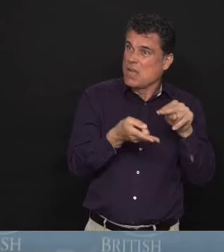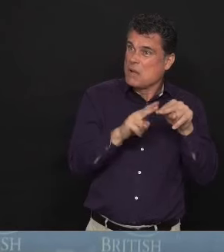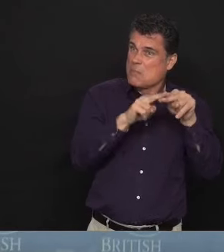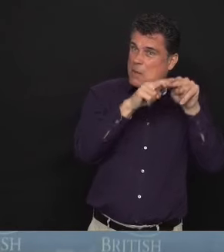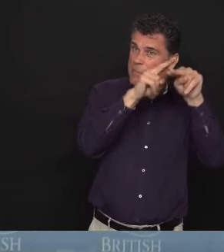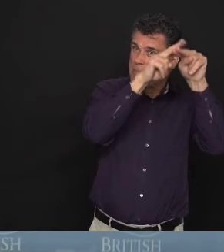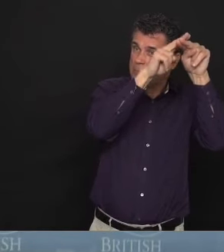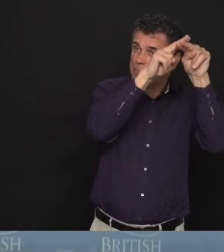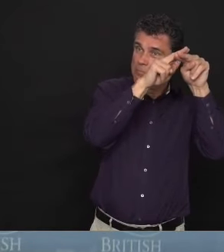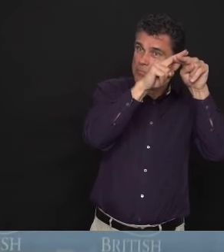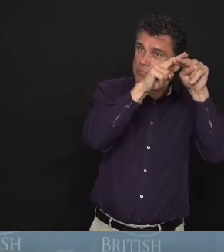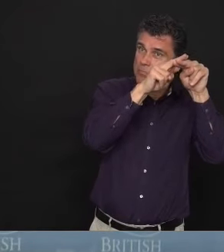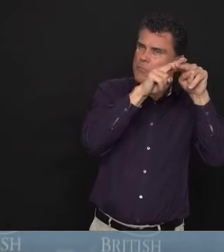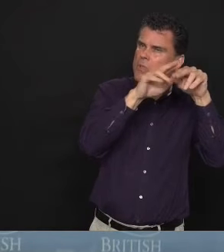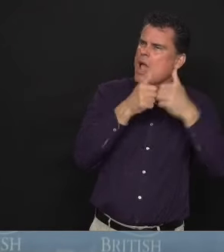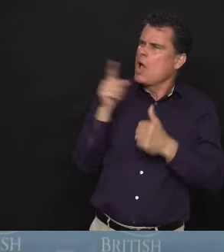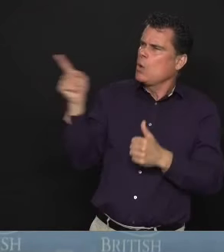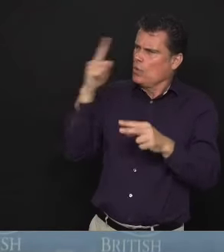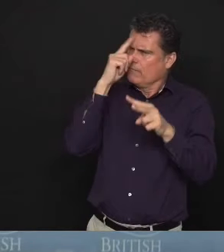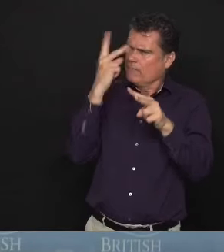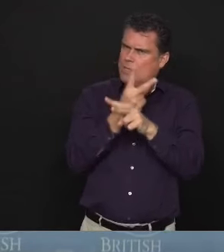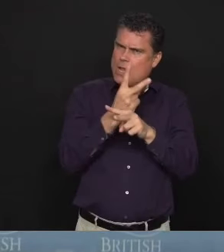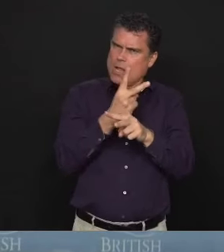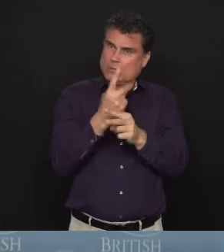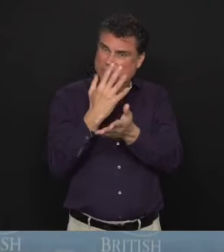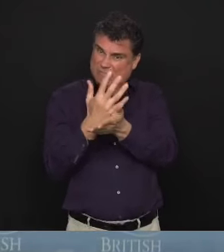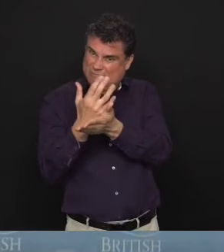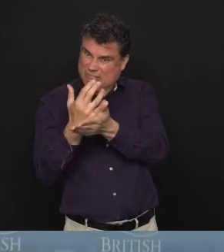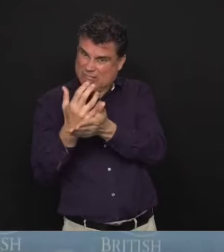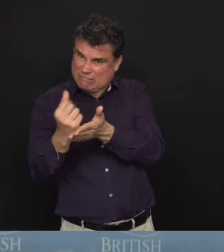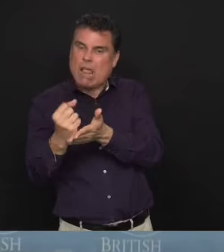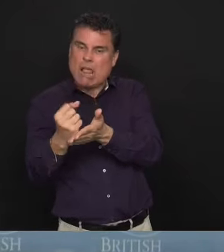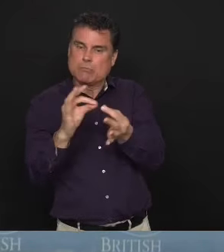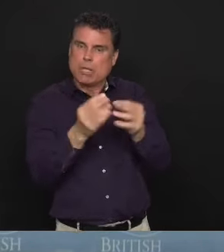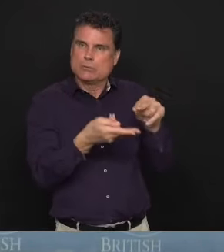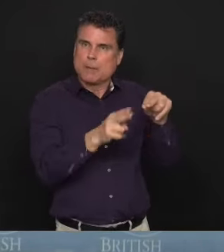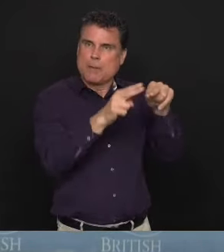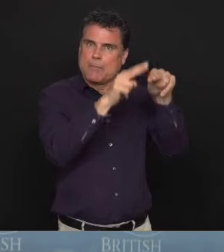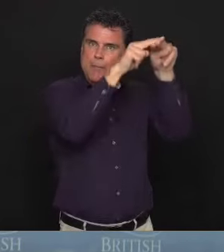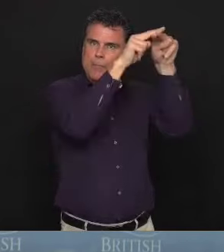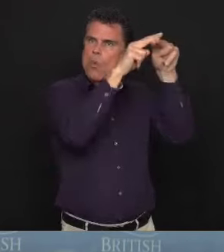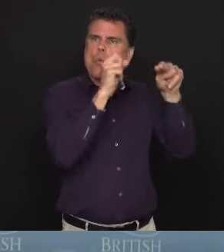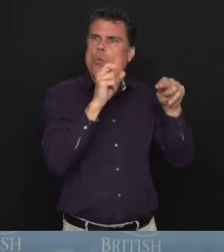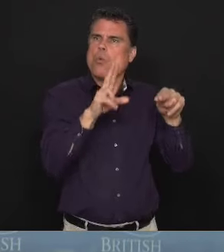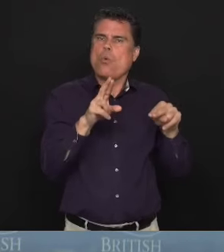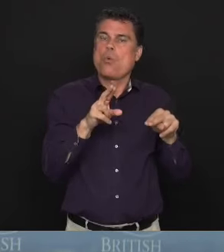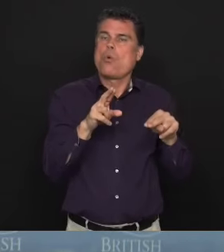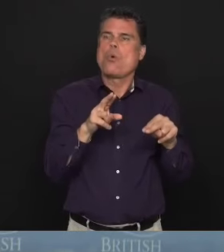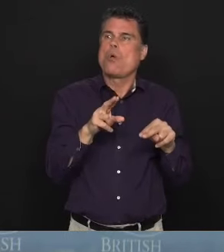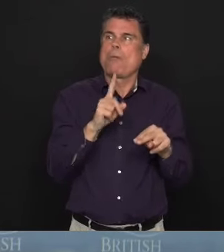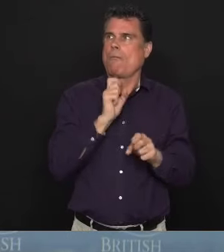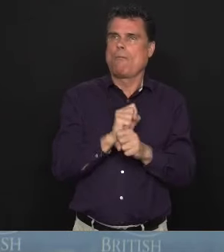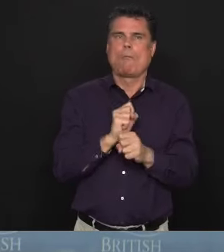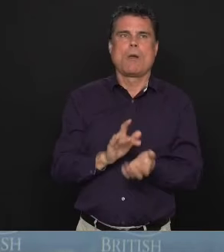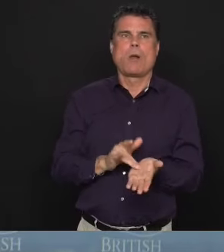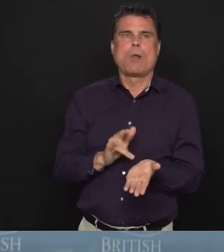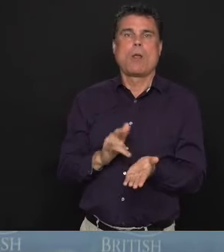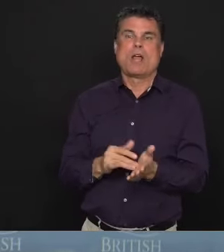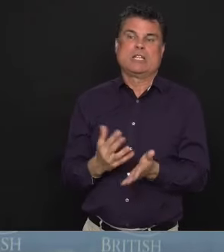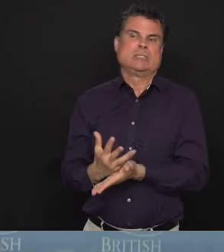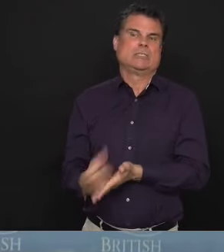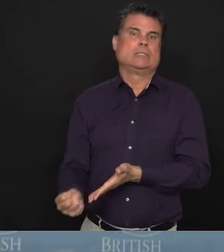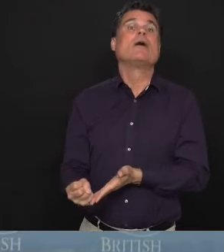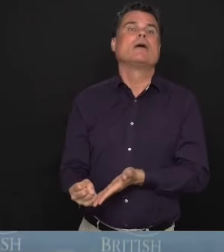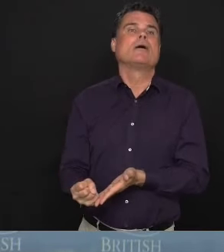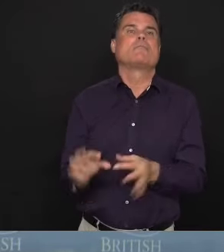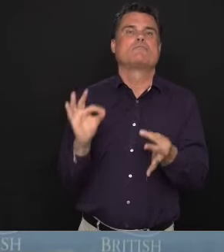are you gauging that in terms of the prices being seen throughout the community? Well, that's one of the things that Consumer Protection